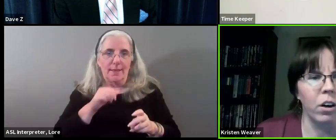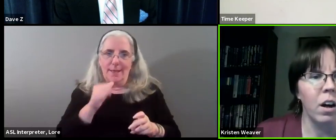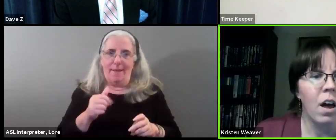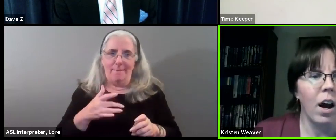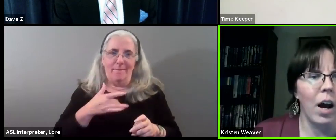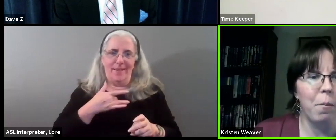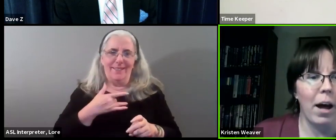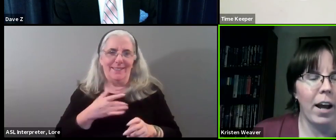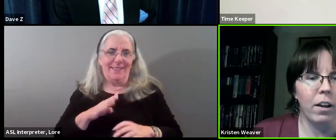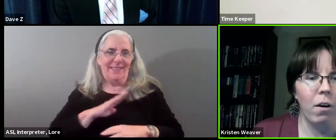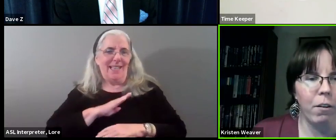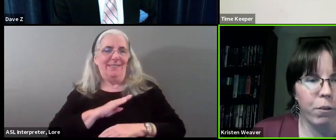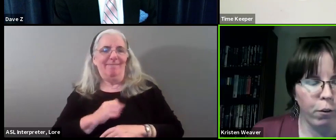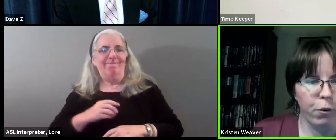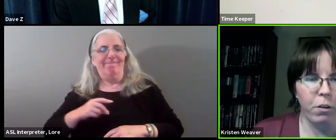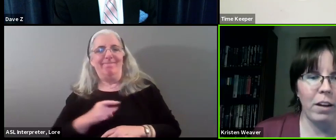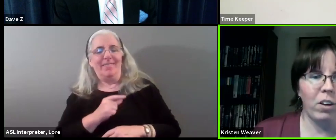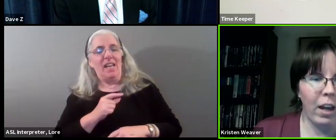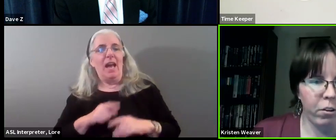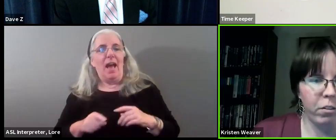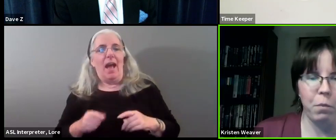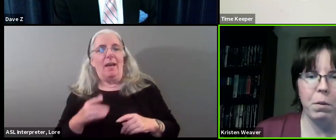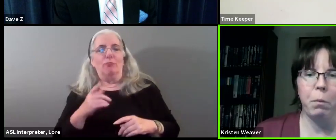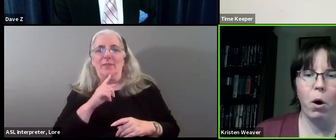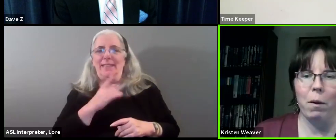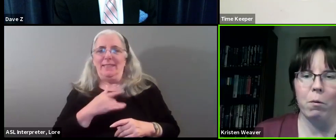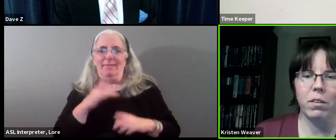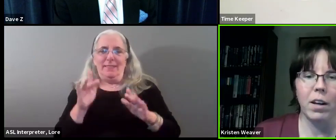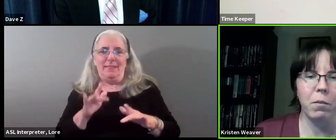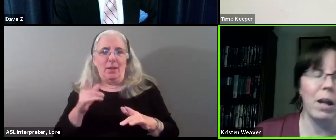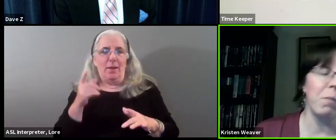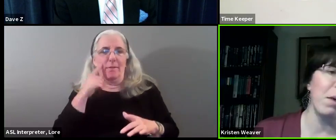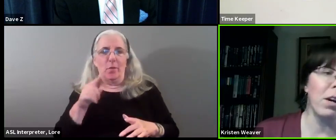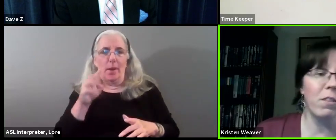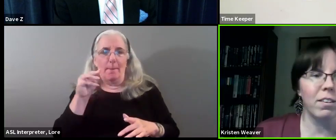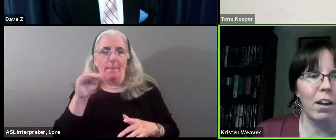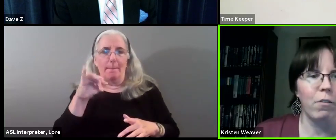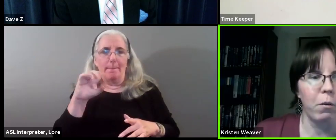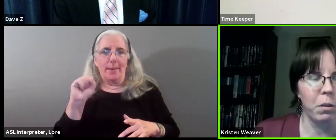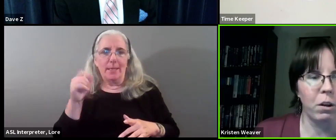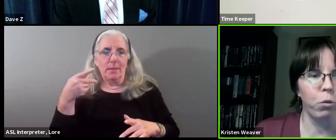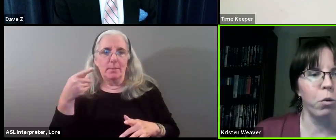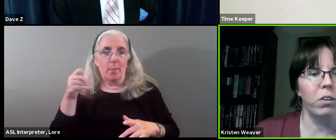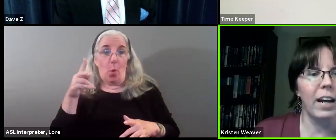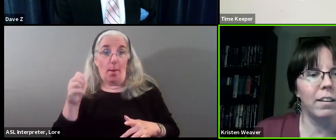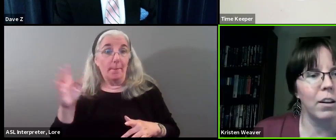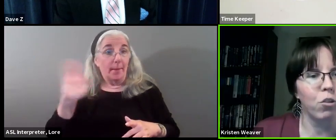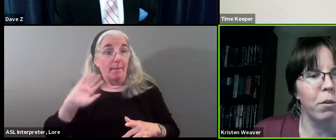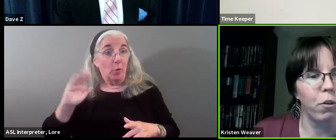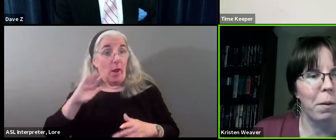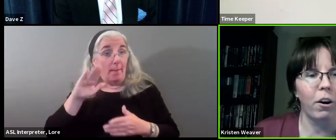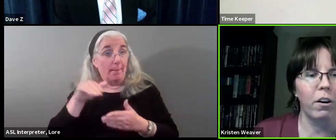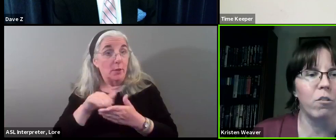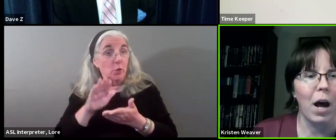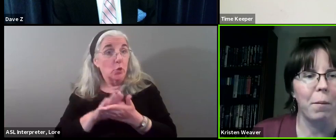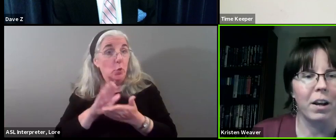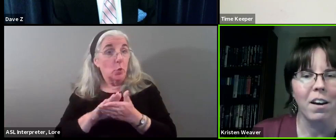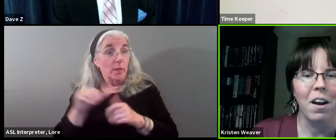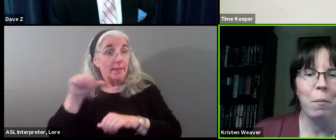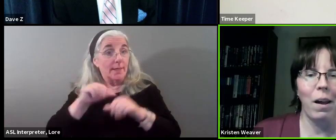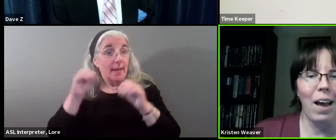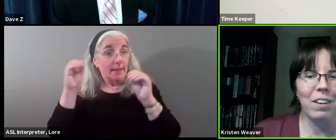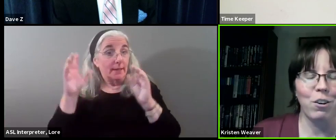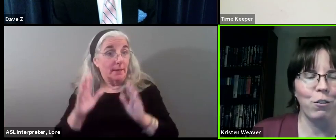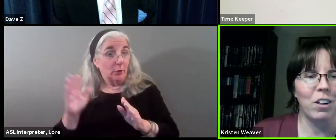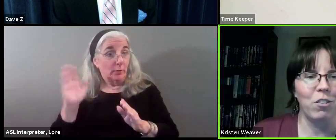answer. And I know I feel for the educators like Ms. Pope. I was in my previous life, I was a middle school science teacher before my current job.